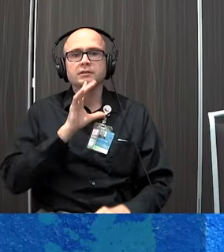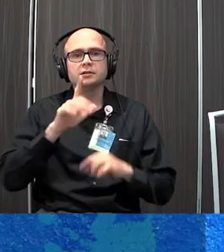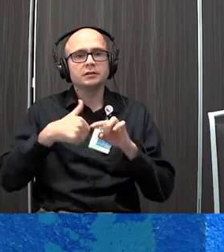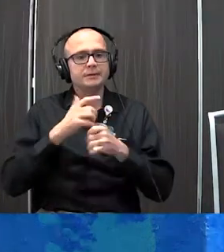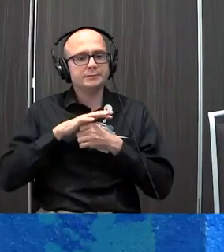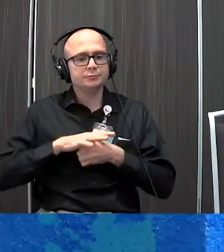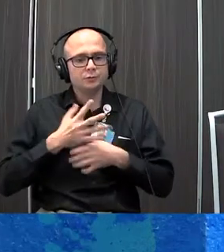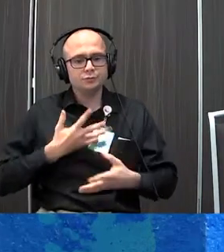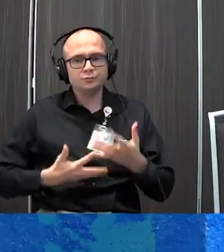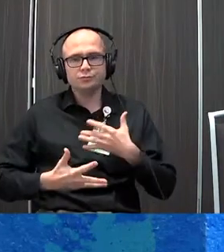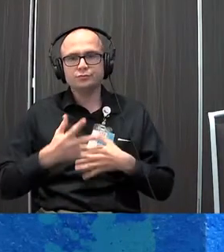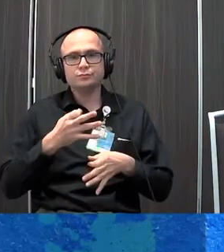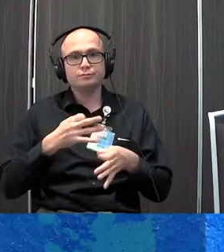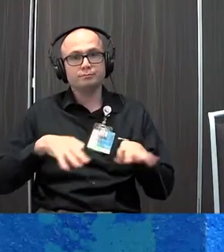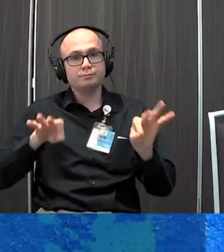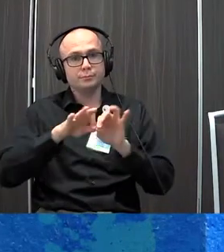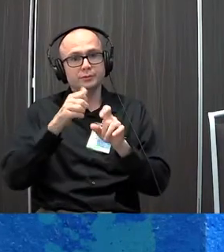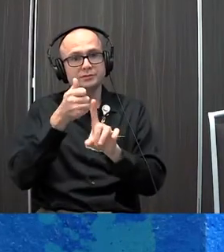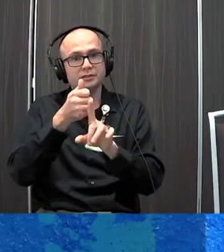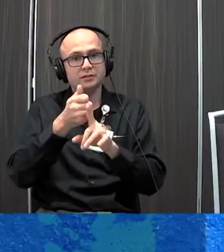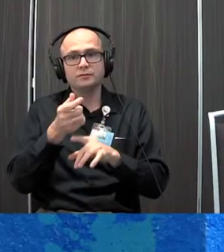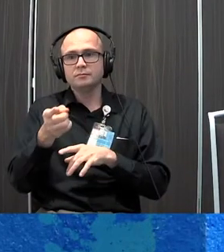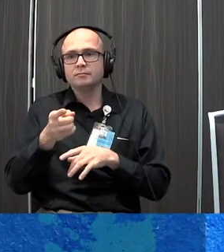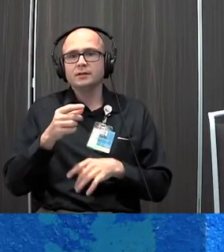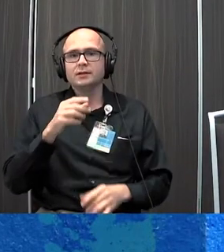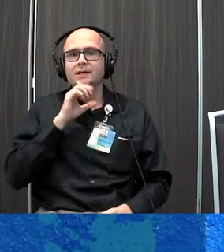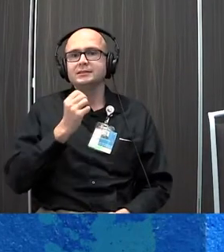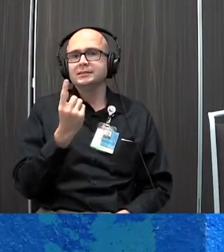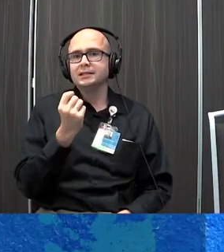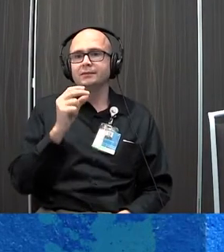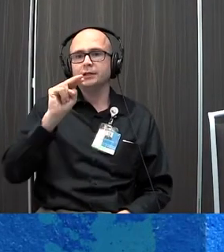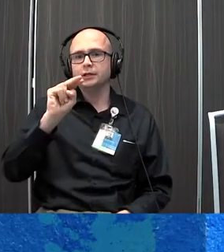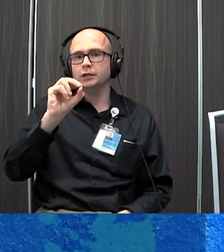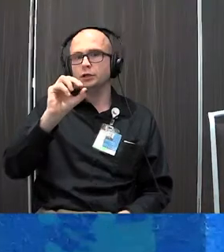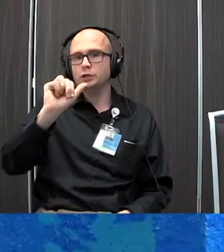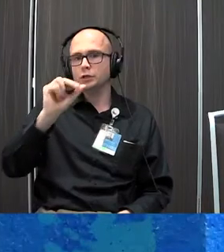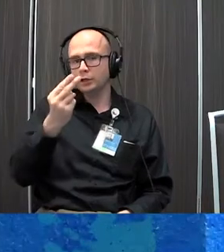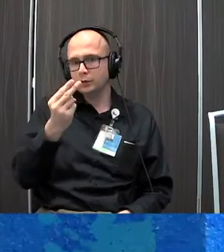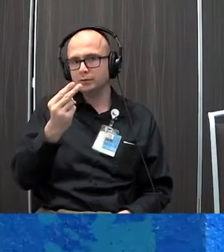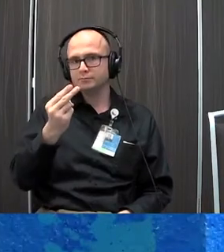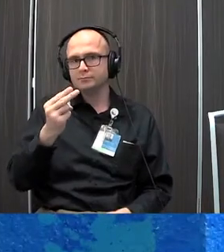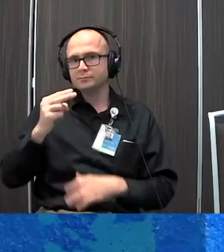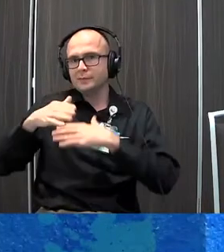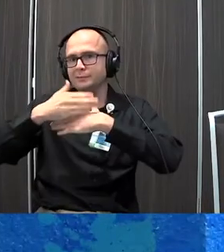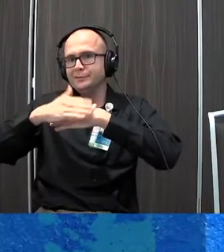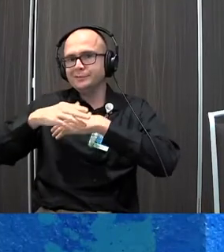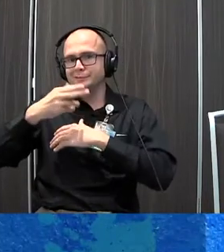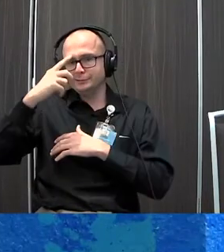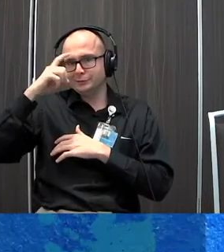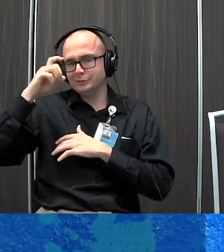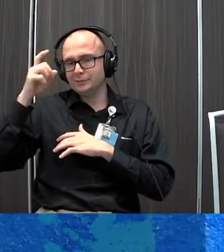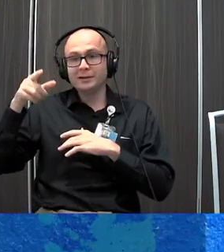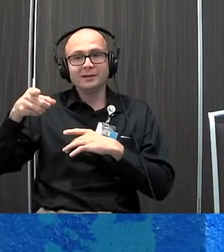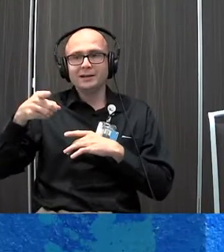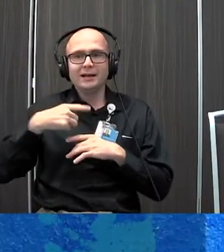physiology of stress, importance of self-care. This is my 11-year-old Noah. This was at Hilton Head this summer. And actually my favorite part of this picture, which I